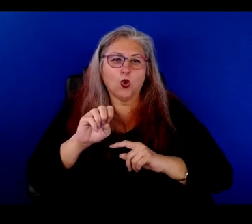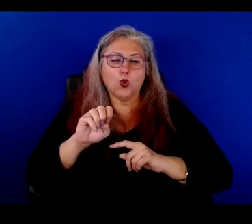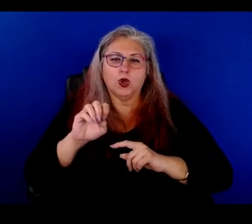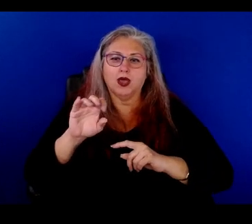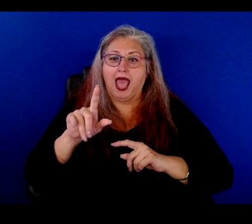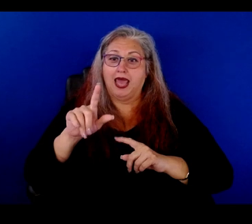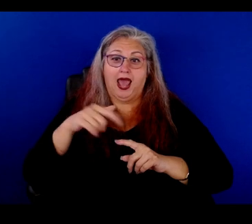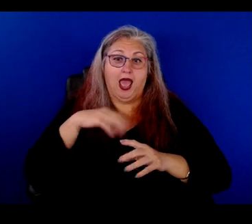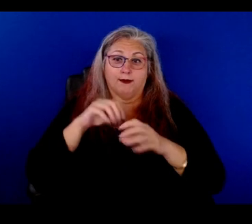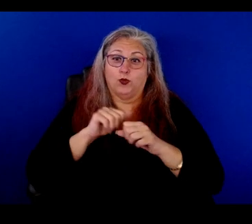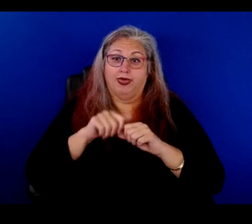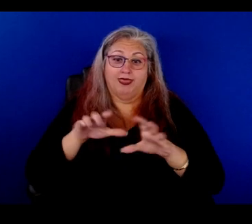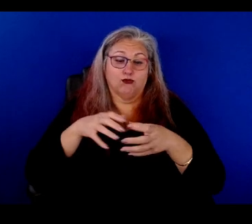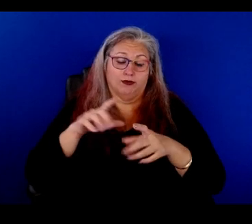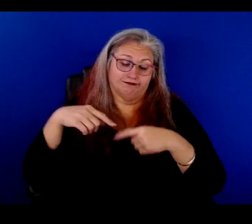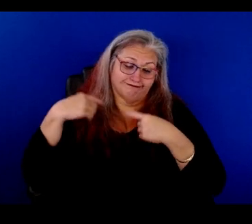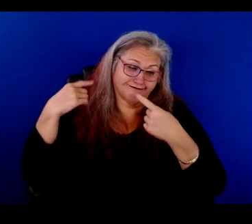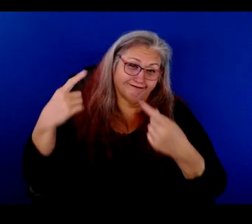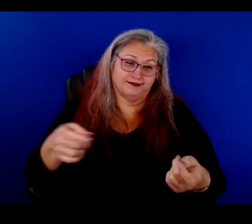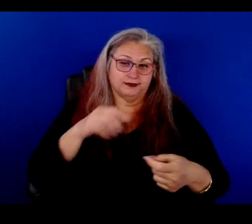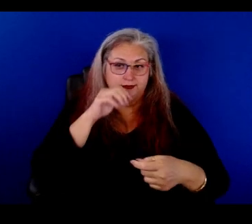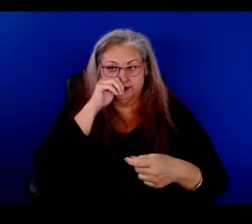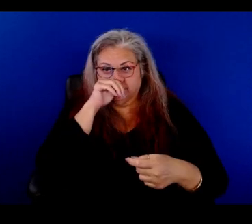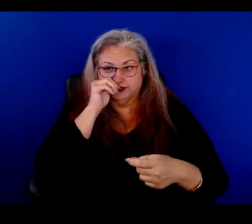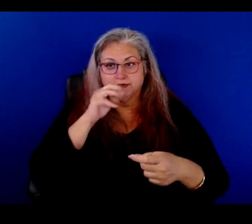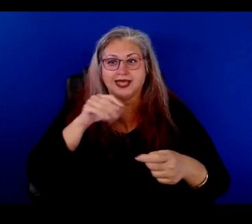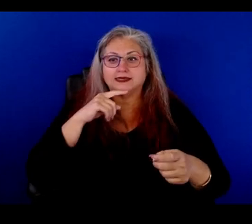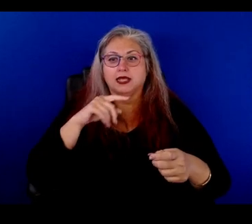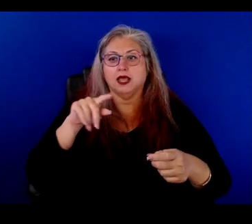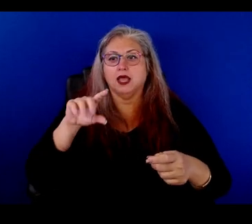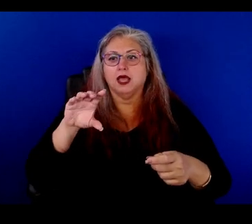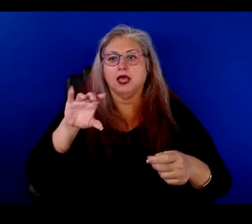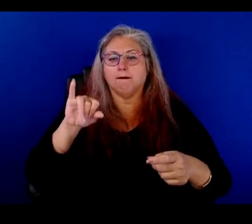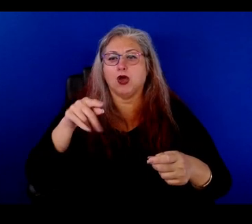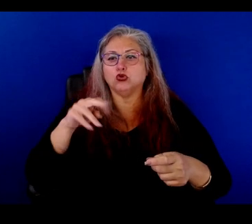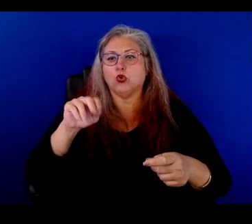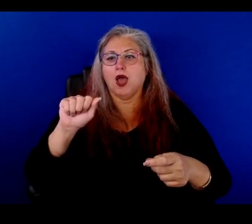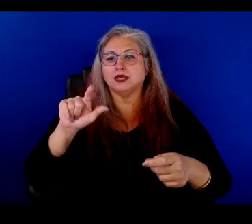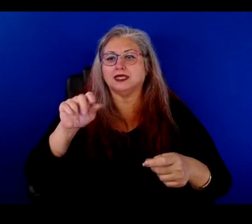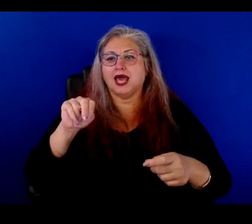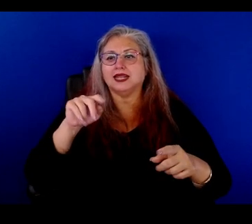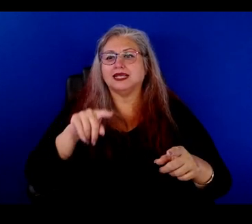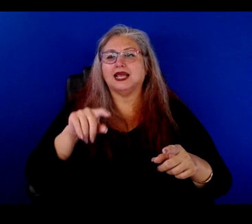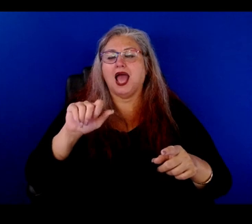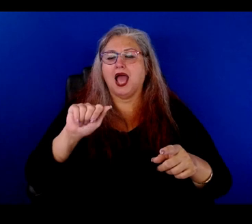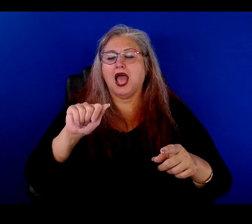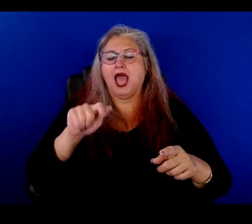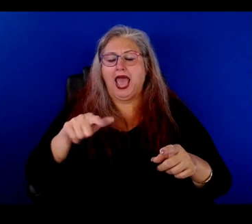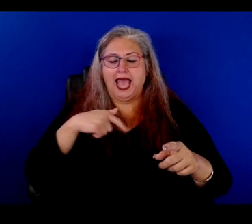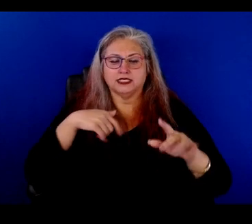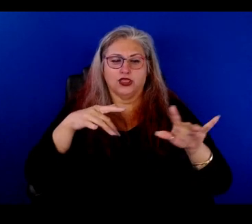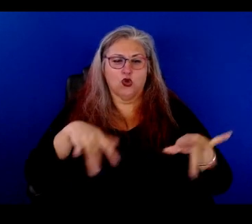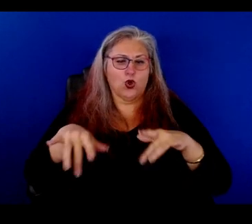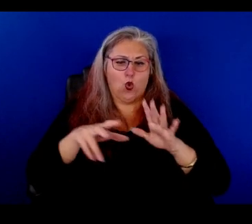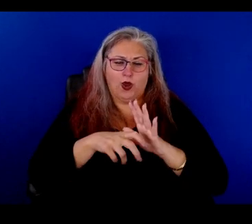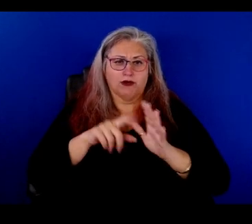been with them all this time. And you, you, Conjunto Aztlan has, uh, some, you know, the, the recordings are